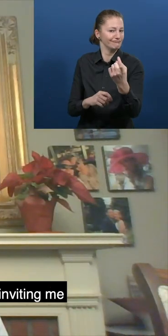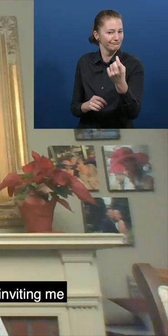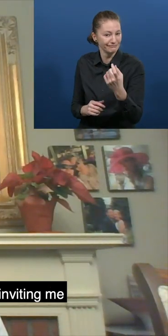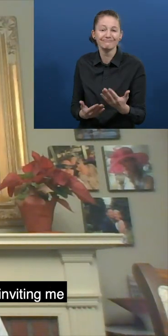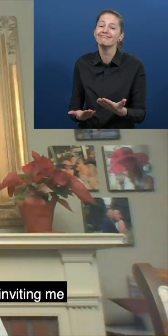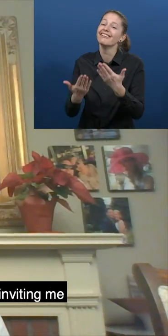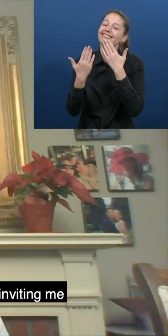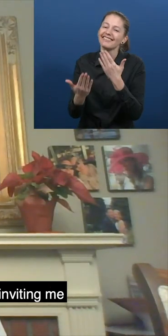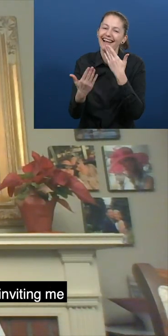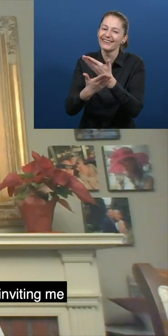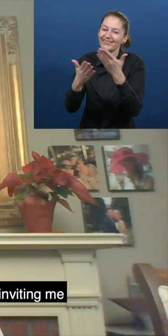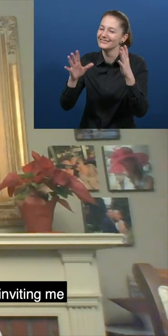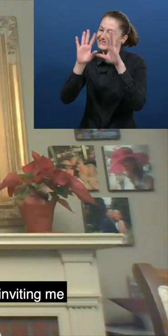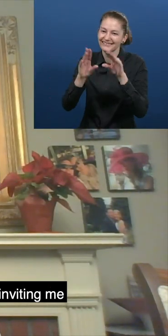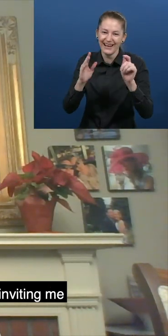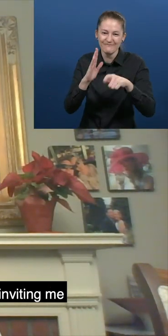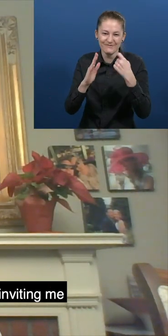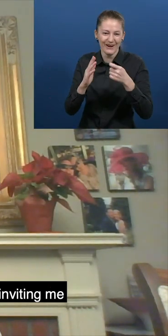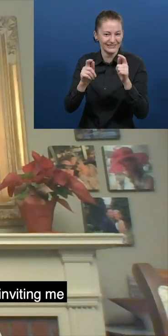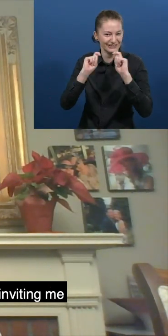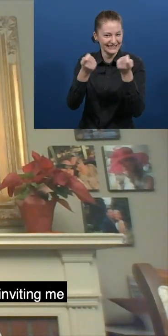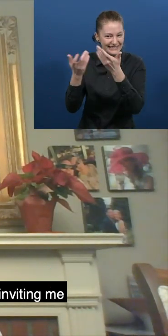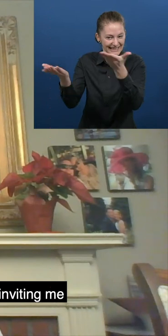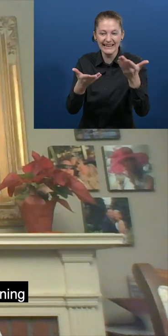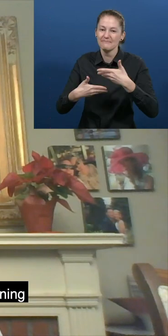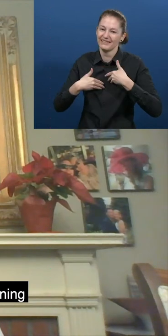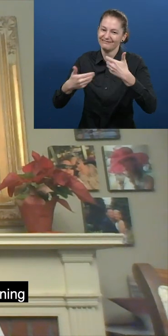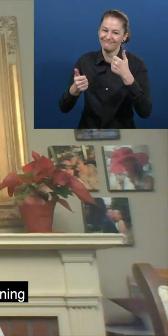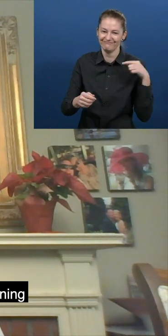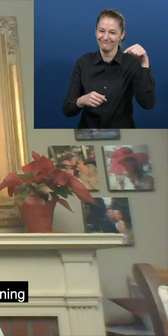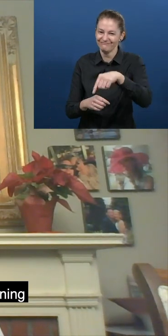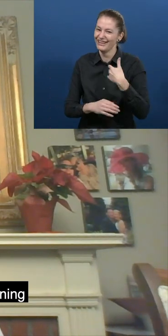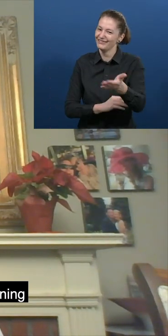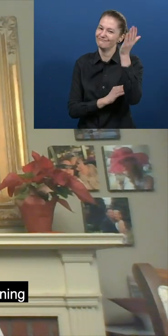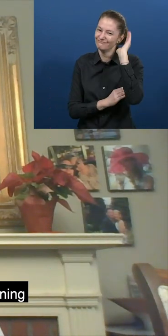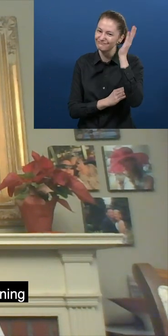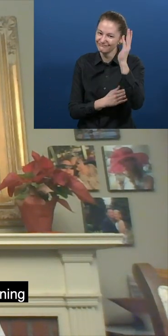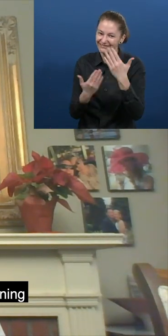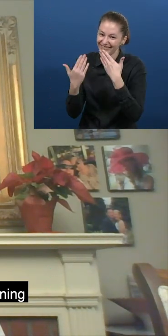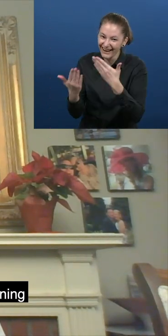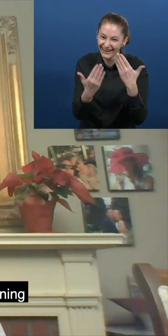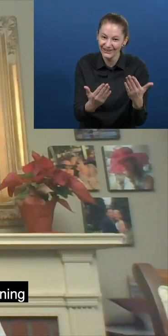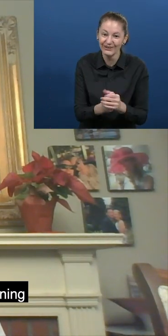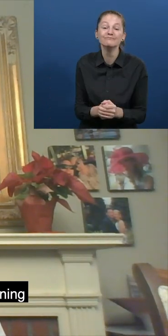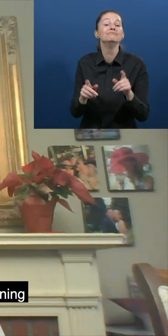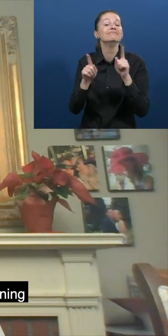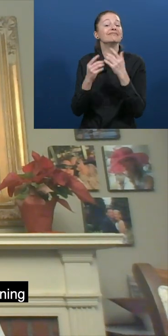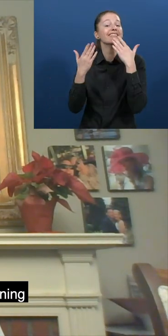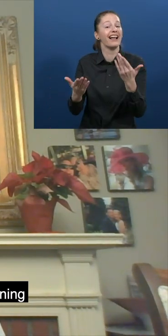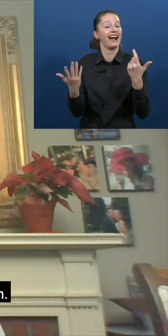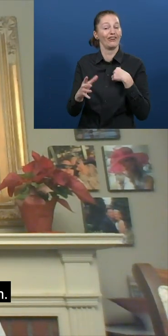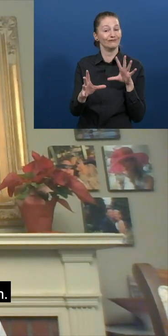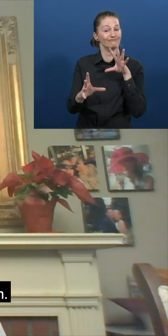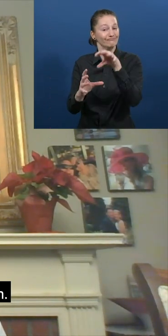So thank you so much to the Xero project team for inviting me to participate here today. Thank you all for